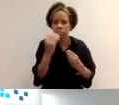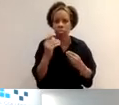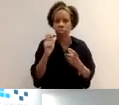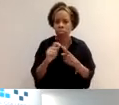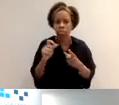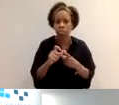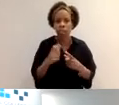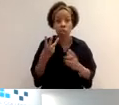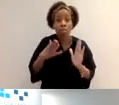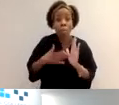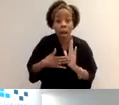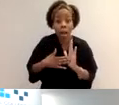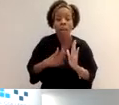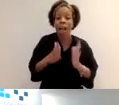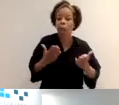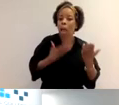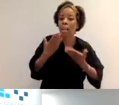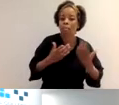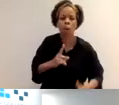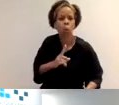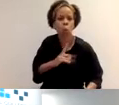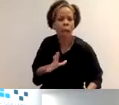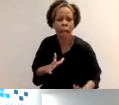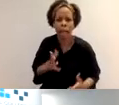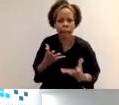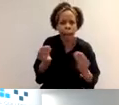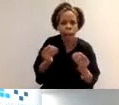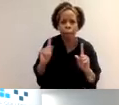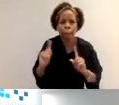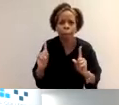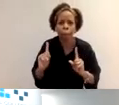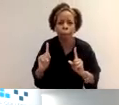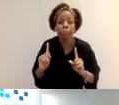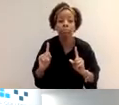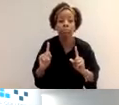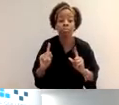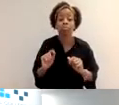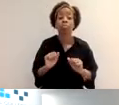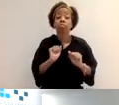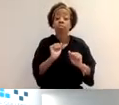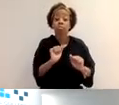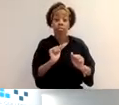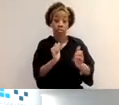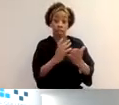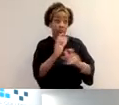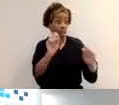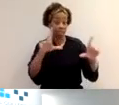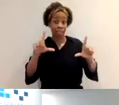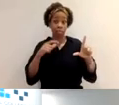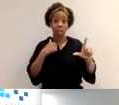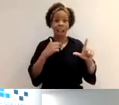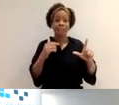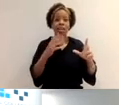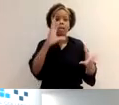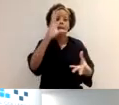why there's been no CPD. And then there is a section in the online system around summary of recent work and your personal